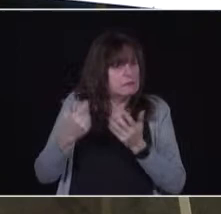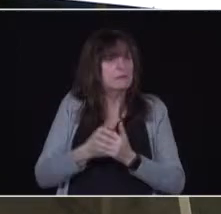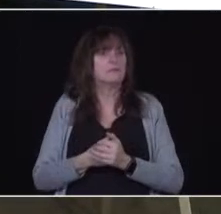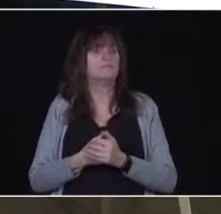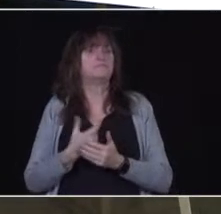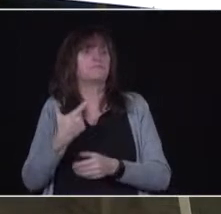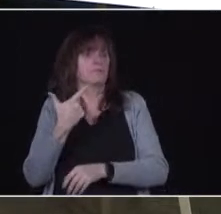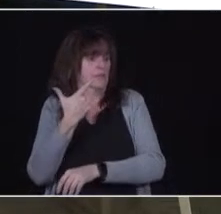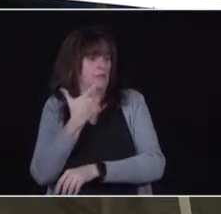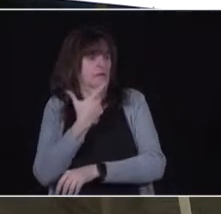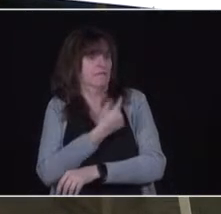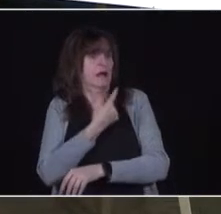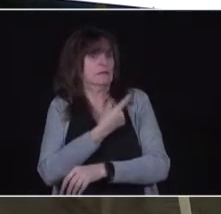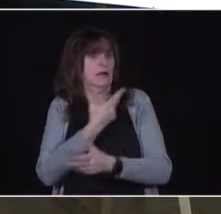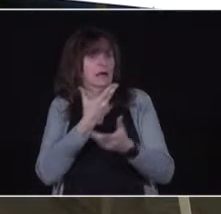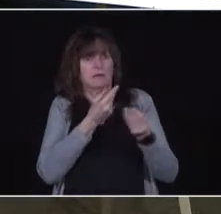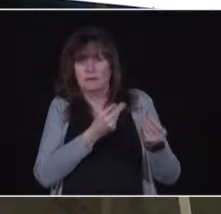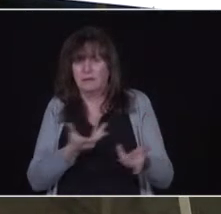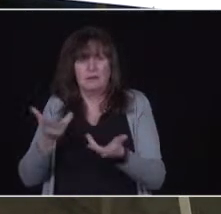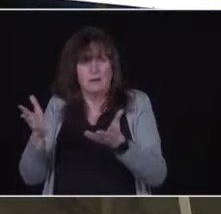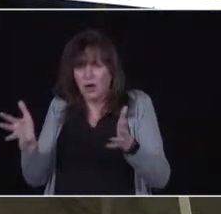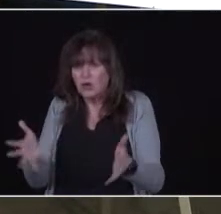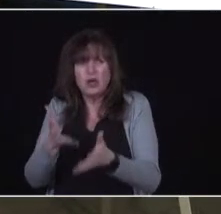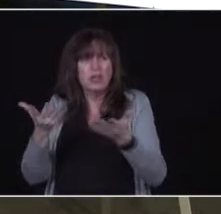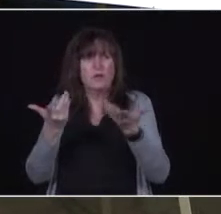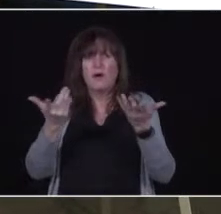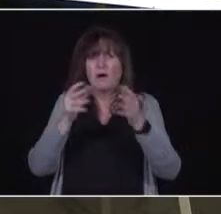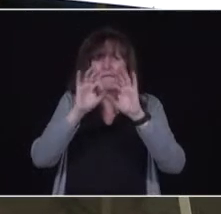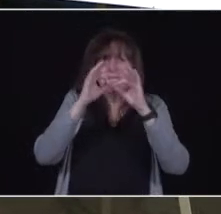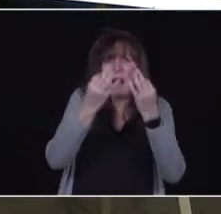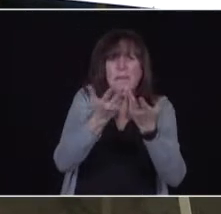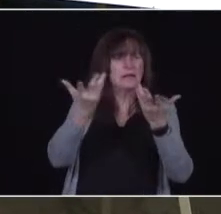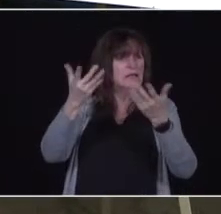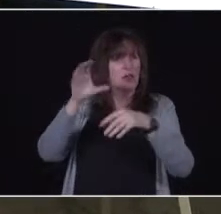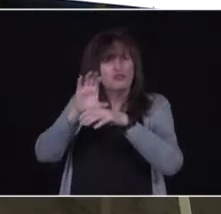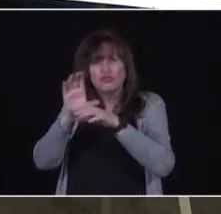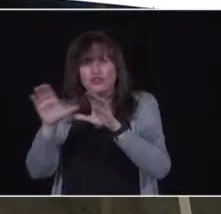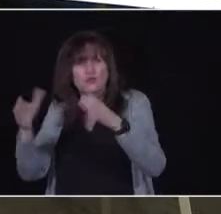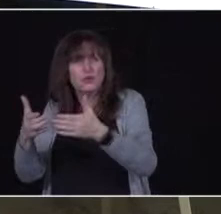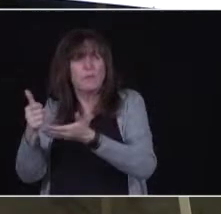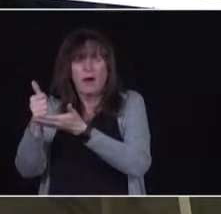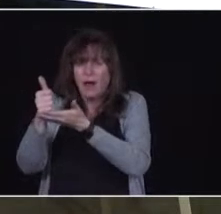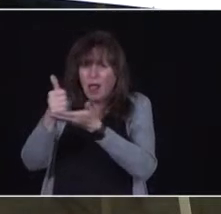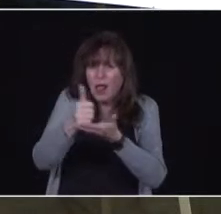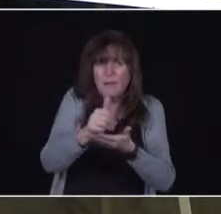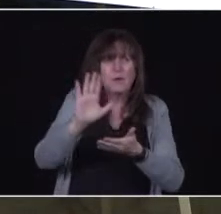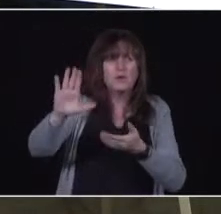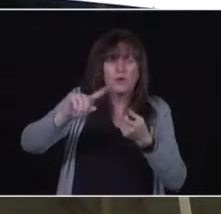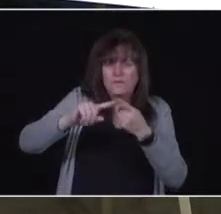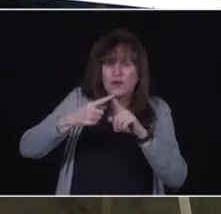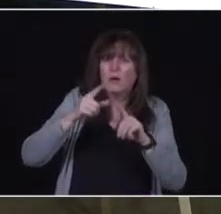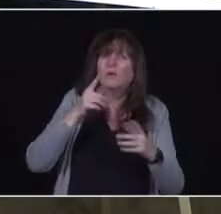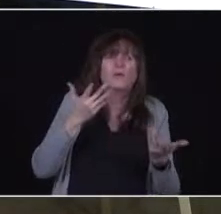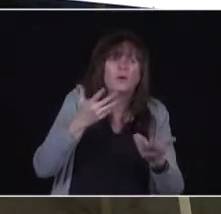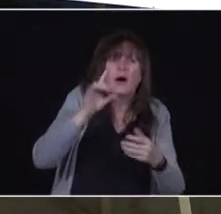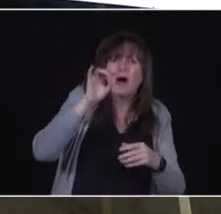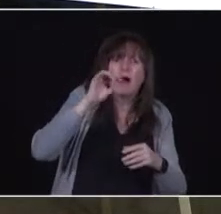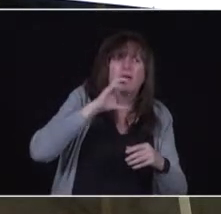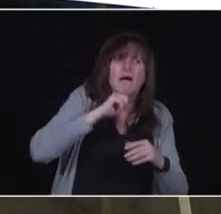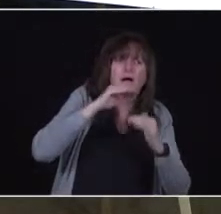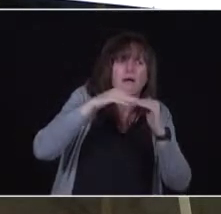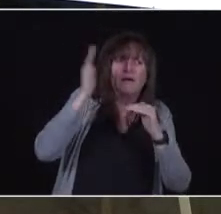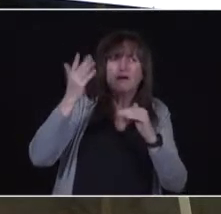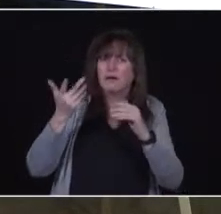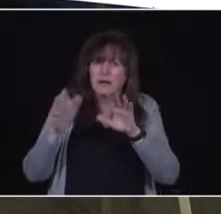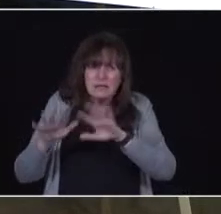or as community groups or as church groups and help those 80-year-old and a plus reserve an appointment for themselves. The public